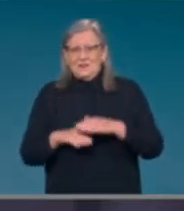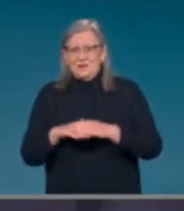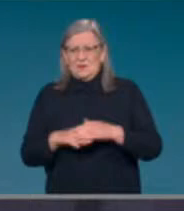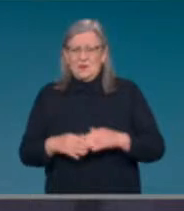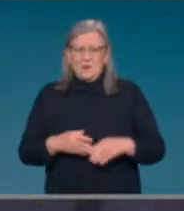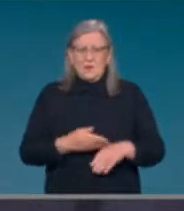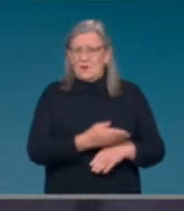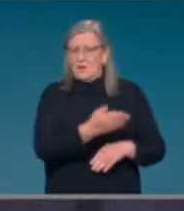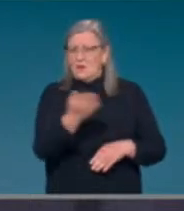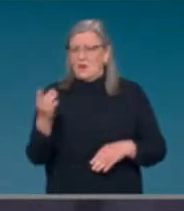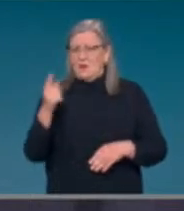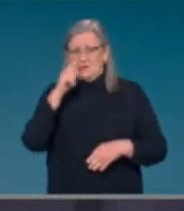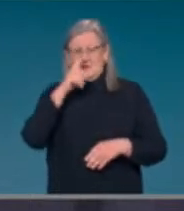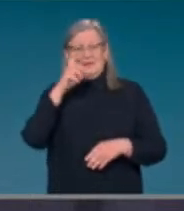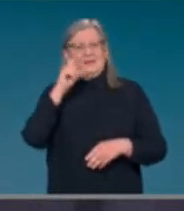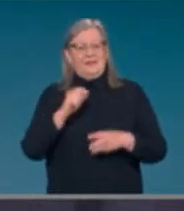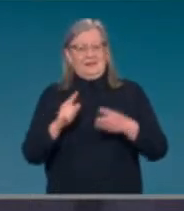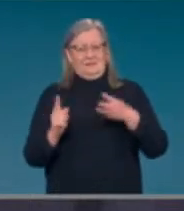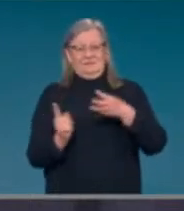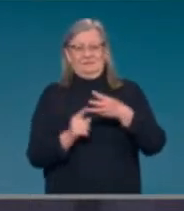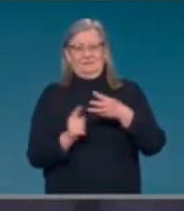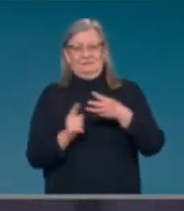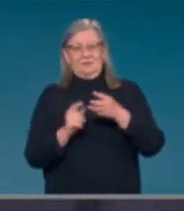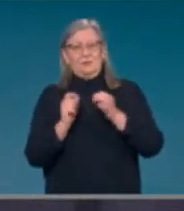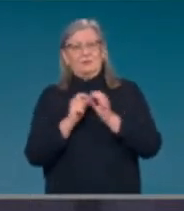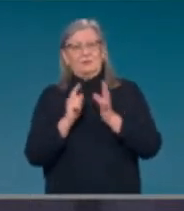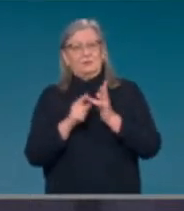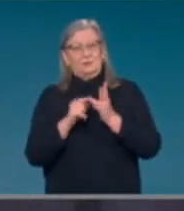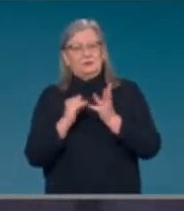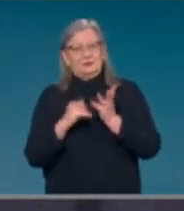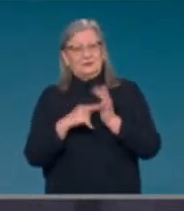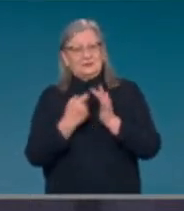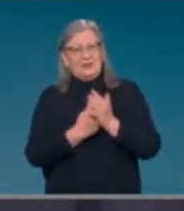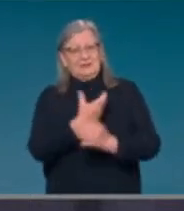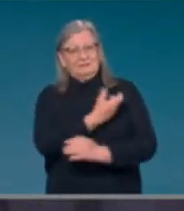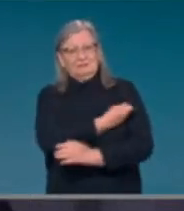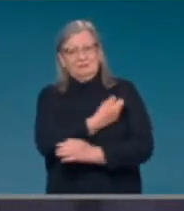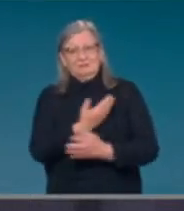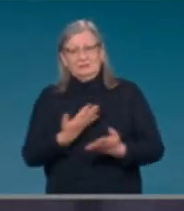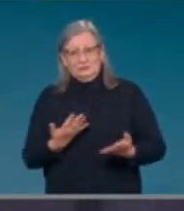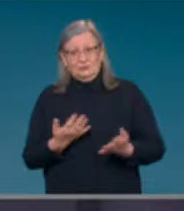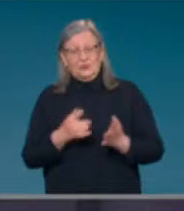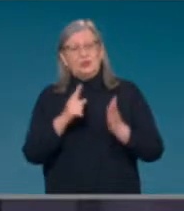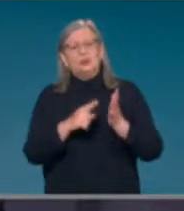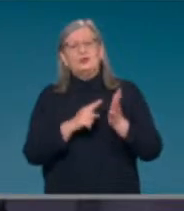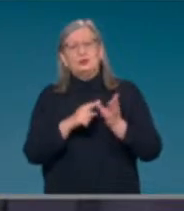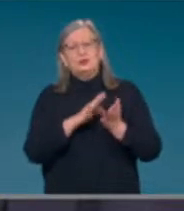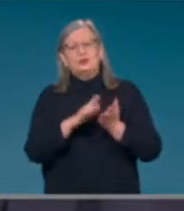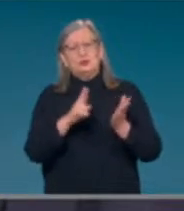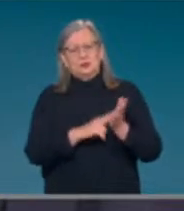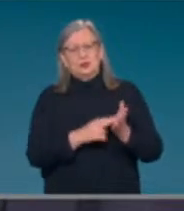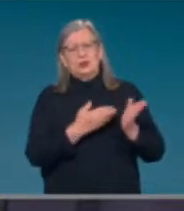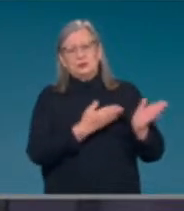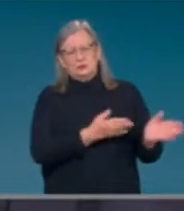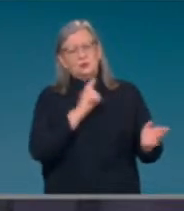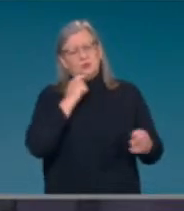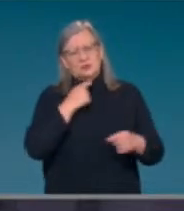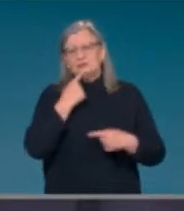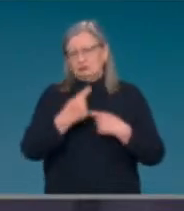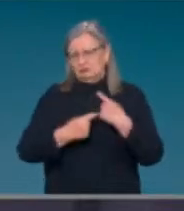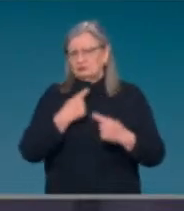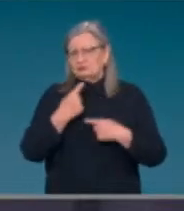and John will go in more detail to both the decision and the processes, the TDA has approved Pfizer